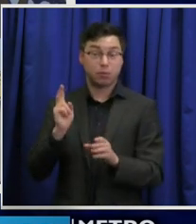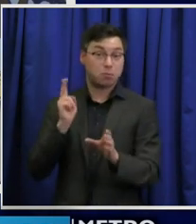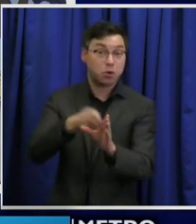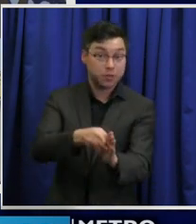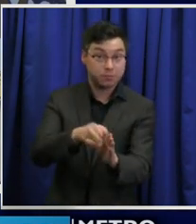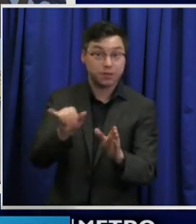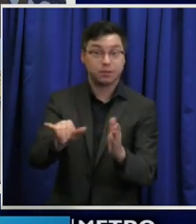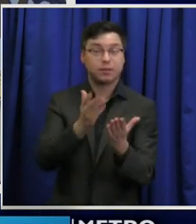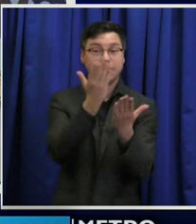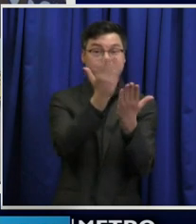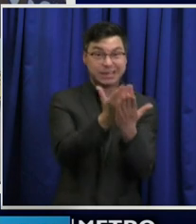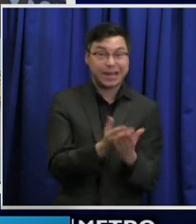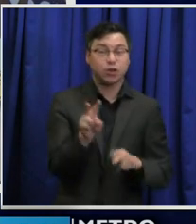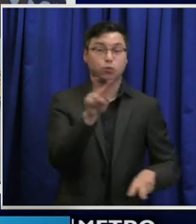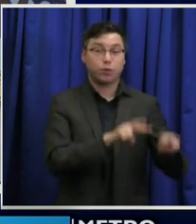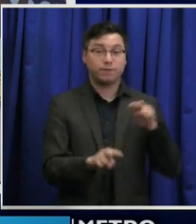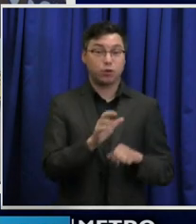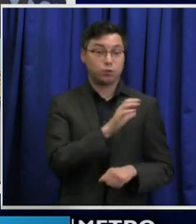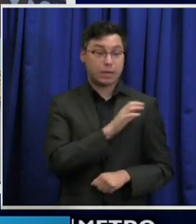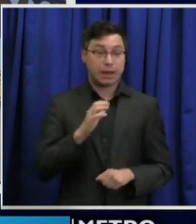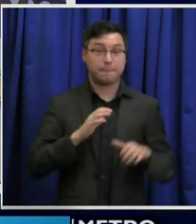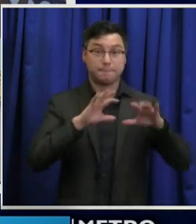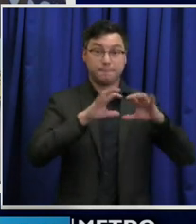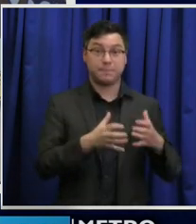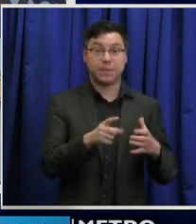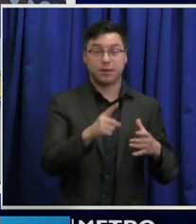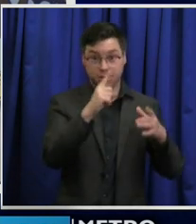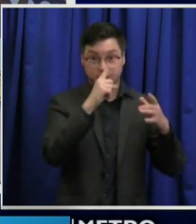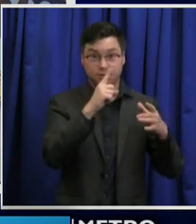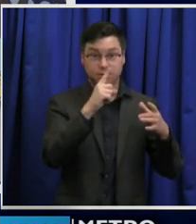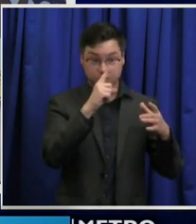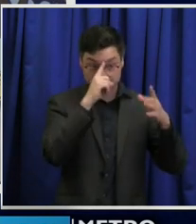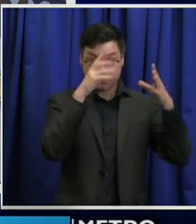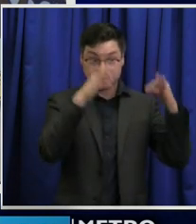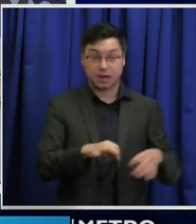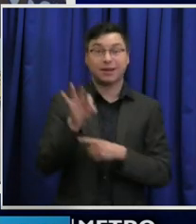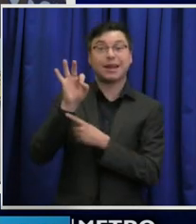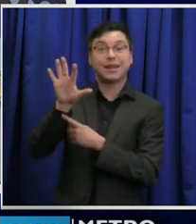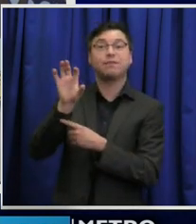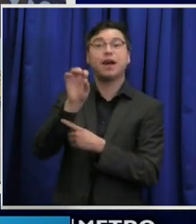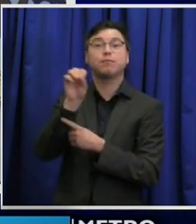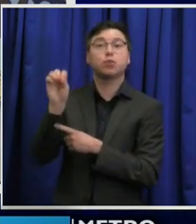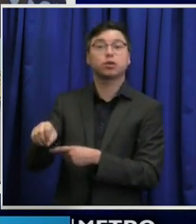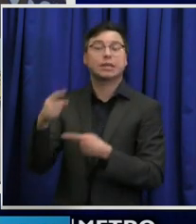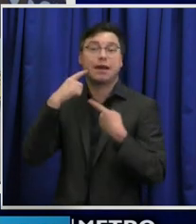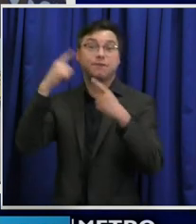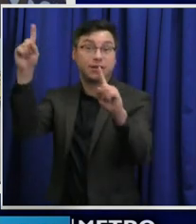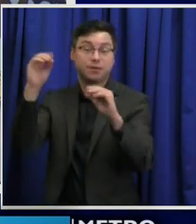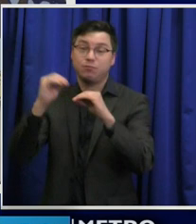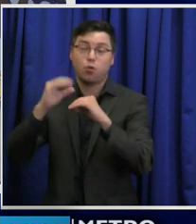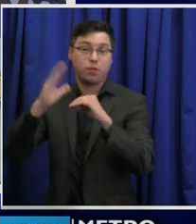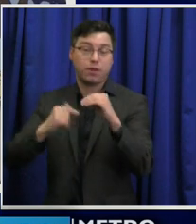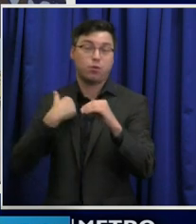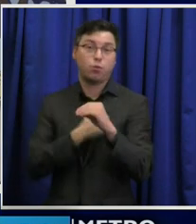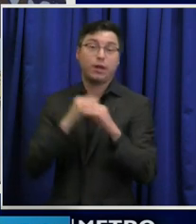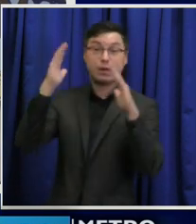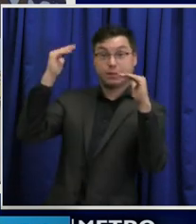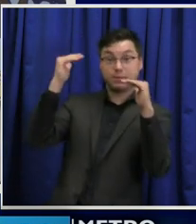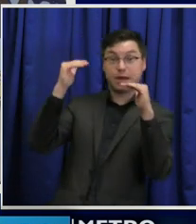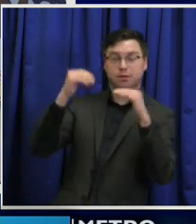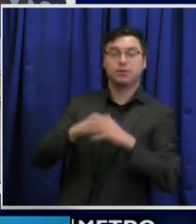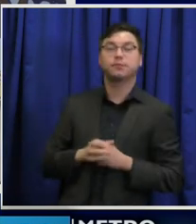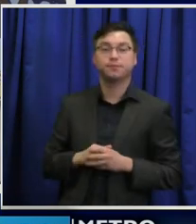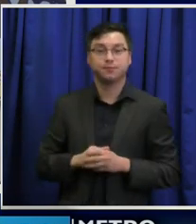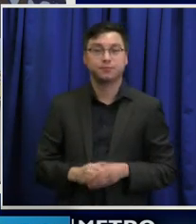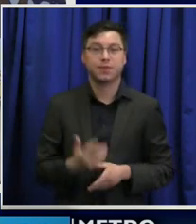data review committee concluded that the vaccine was 90 effective, much better than we had hoped for. There are five